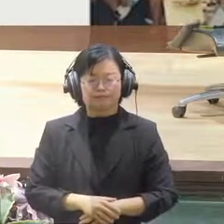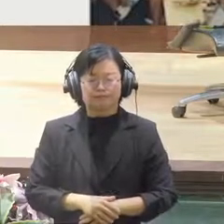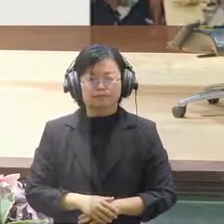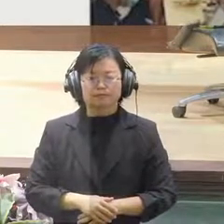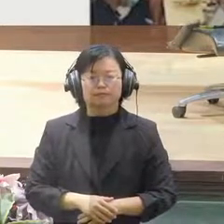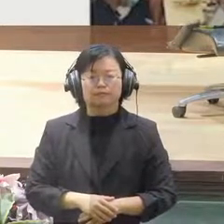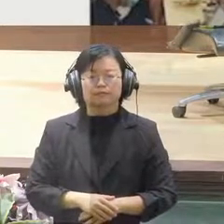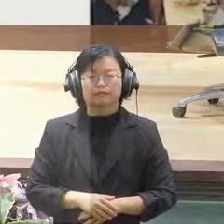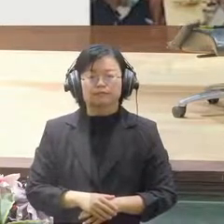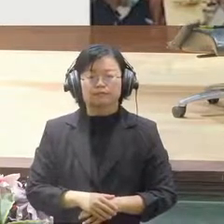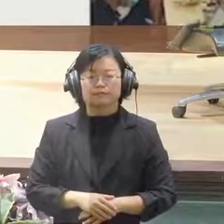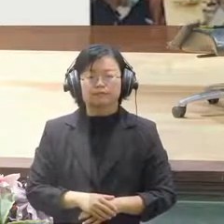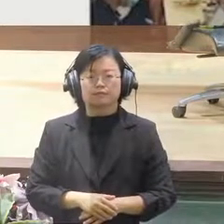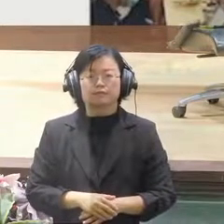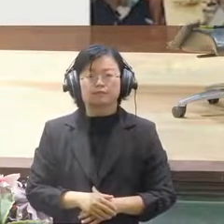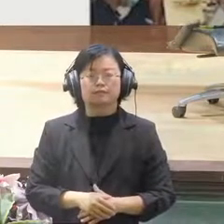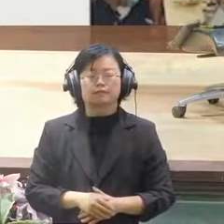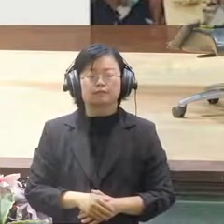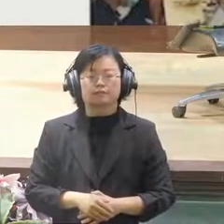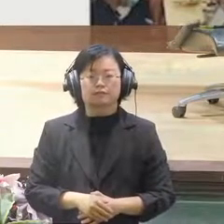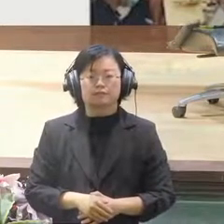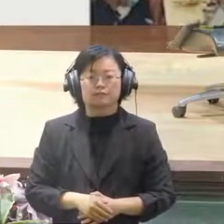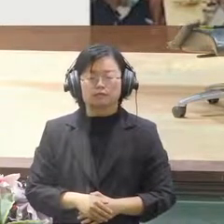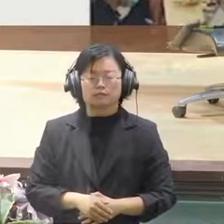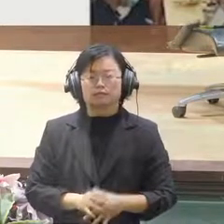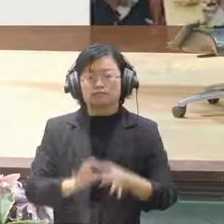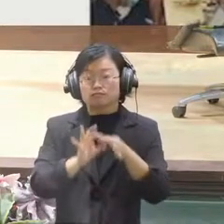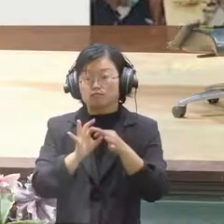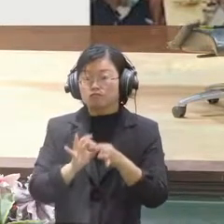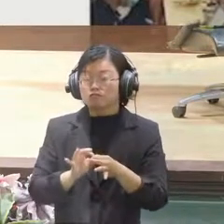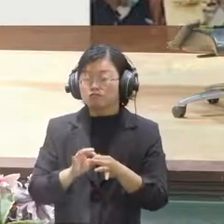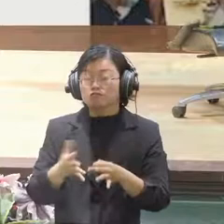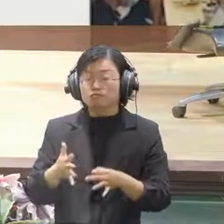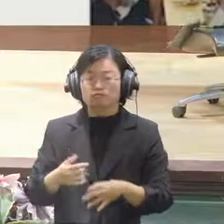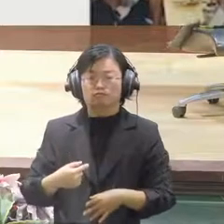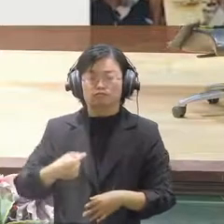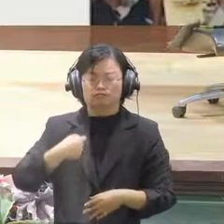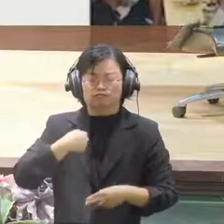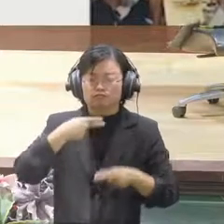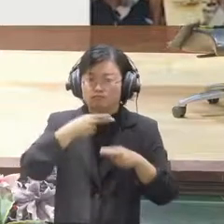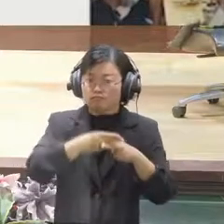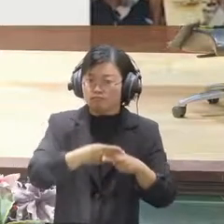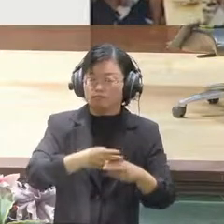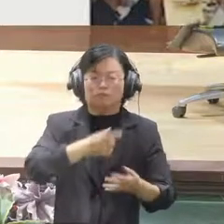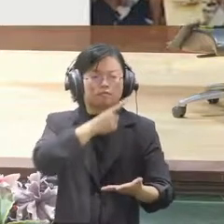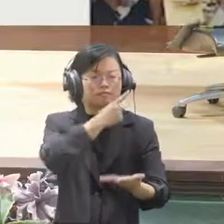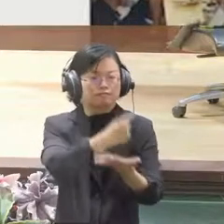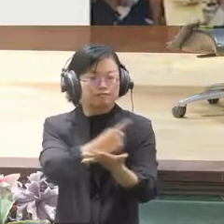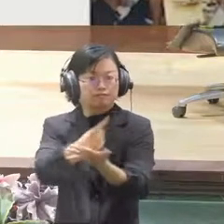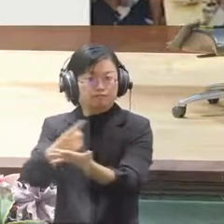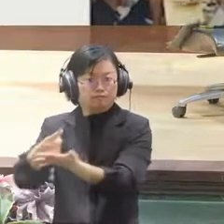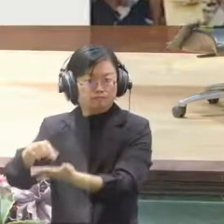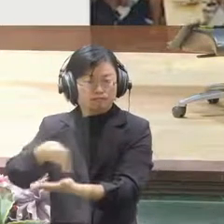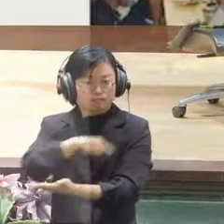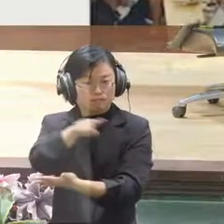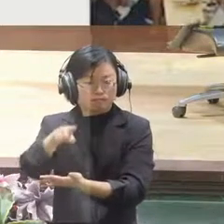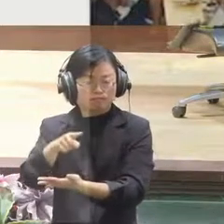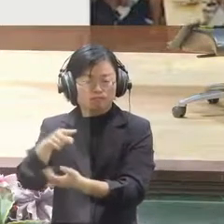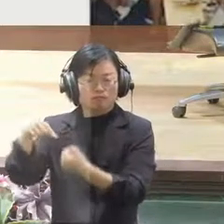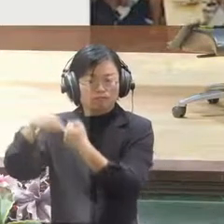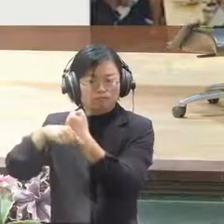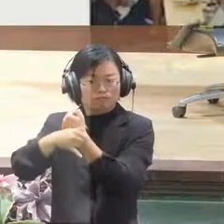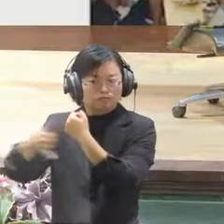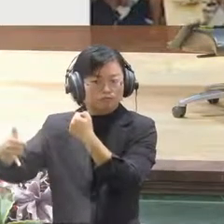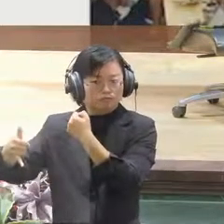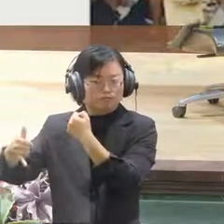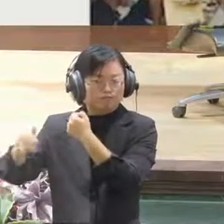believe everyone can be a researcher, as I've said before. You don't have to be a doctor